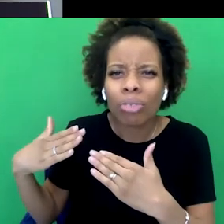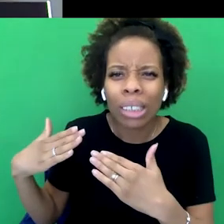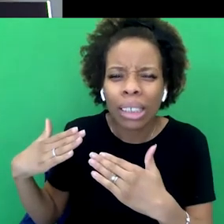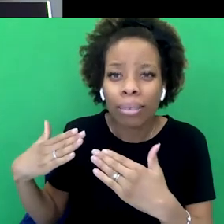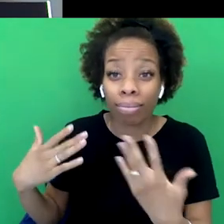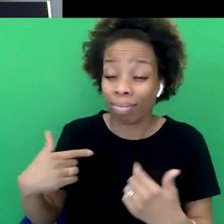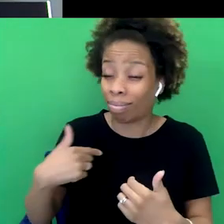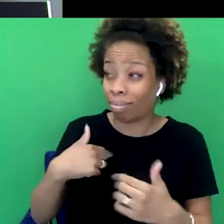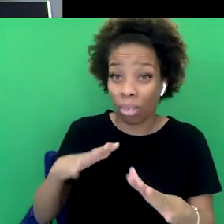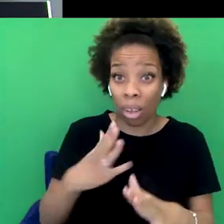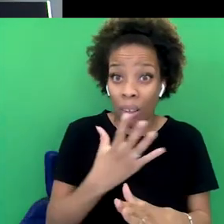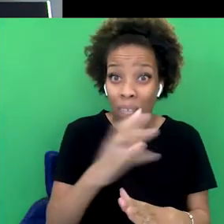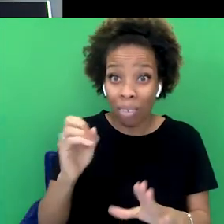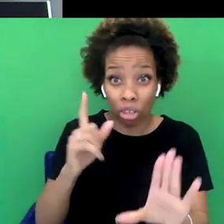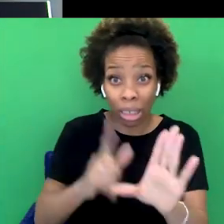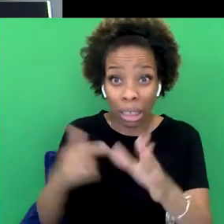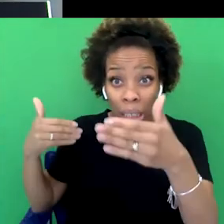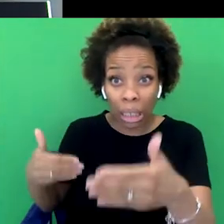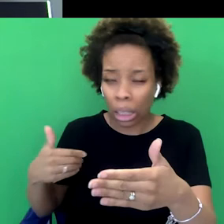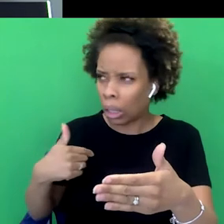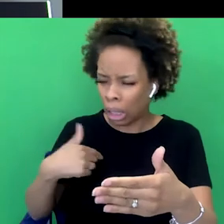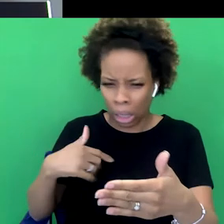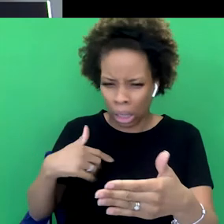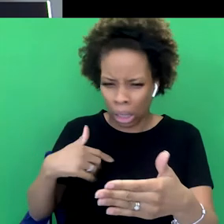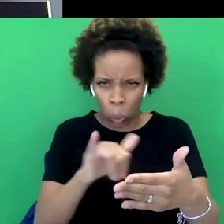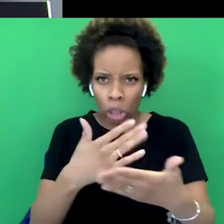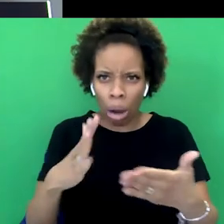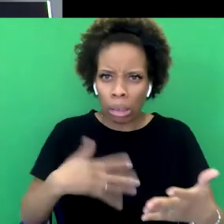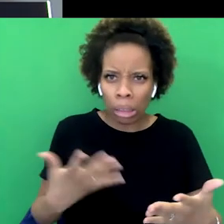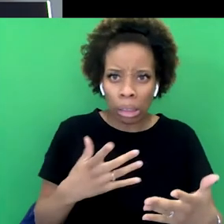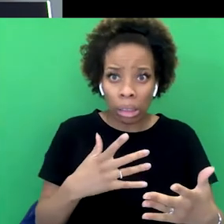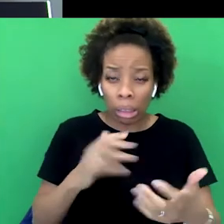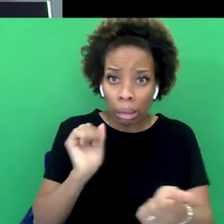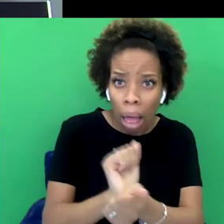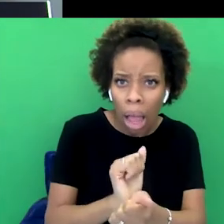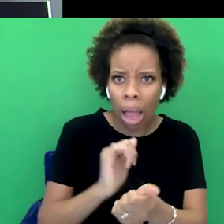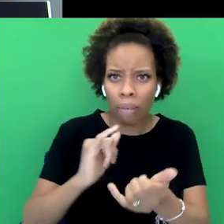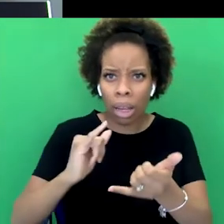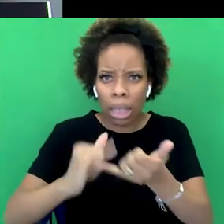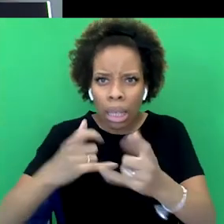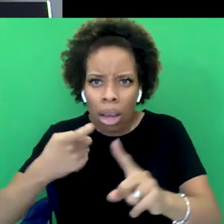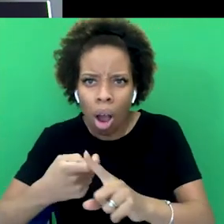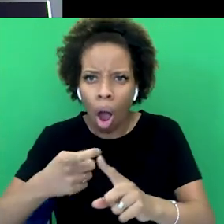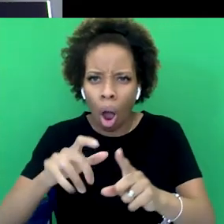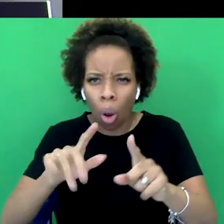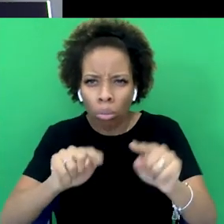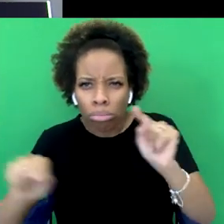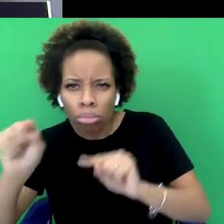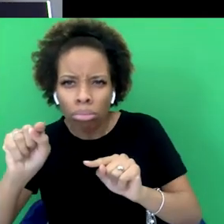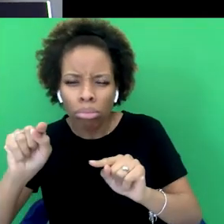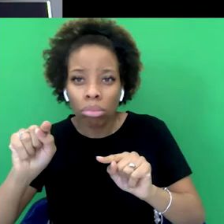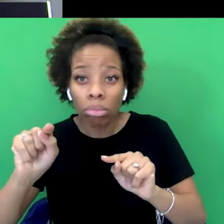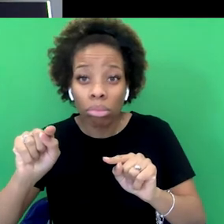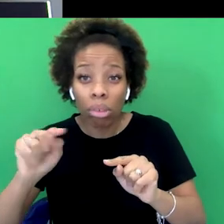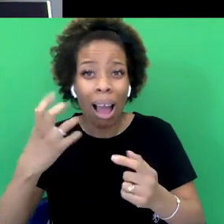mean, I hate abolition. Do I hate Sadiq Khan? Do I hate slavery? You know, it's so complex. It's such an inane thing. But as we